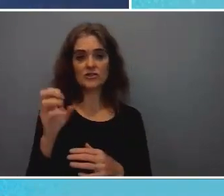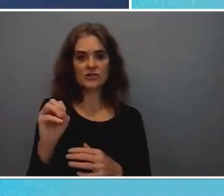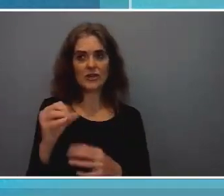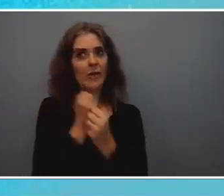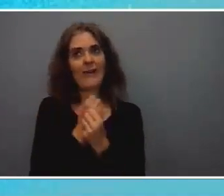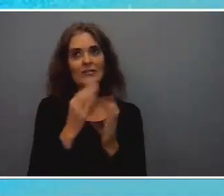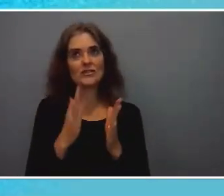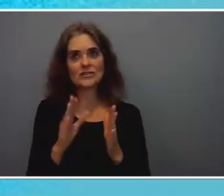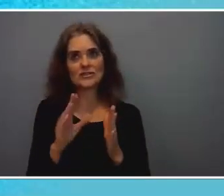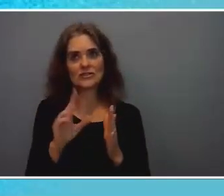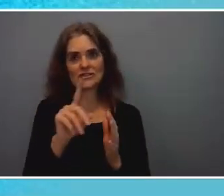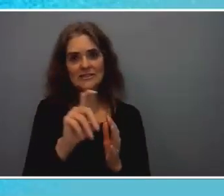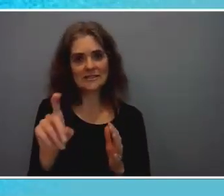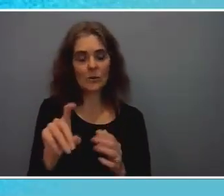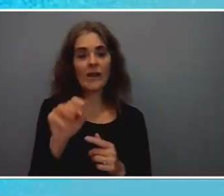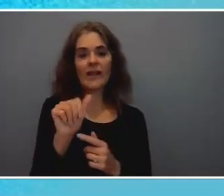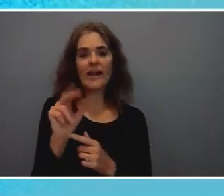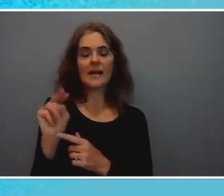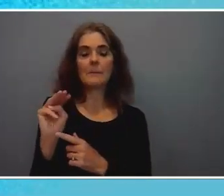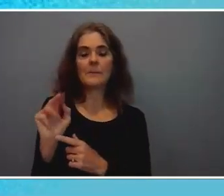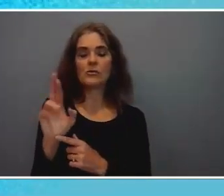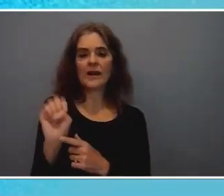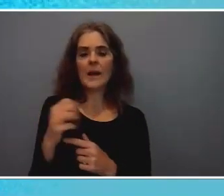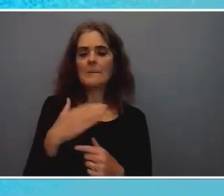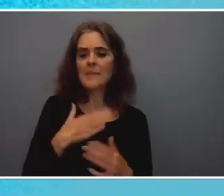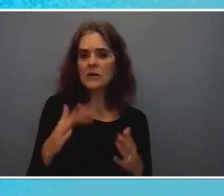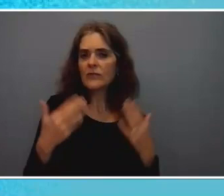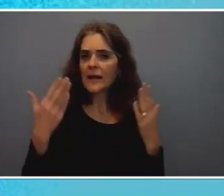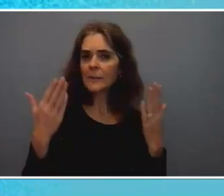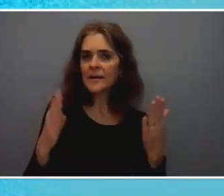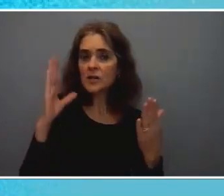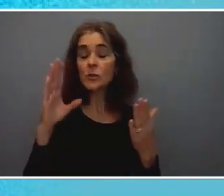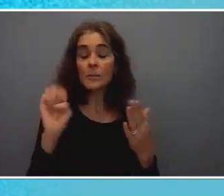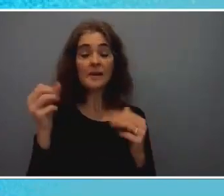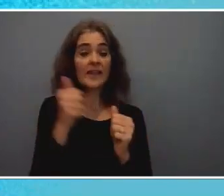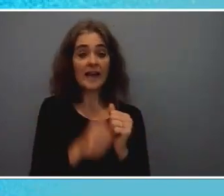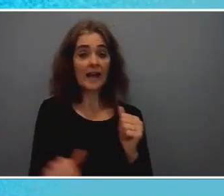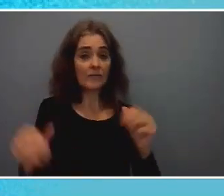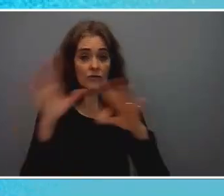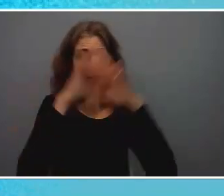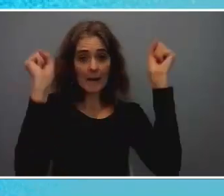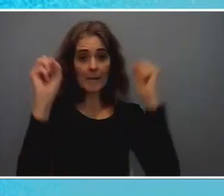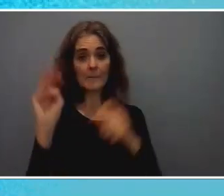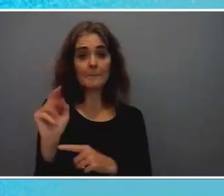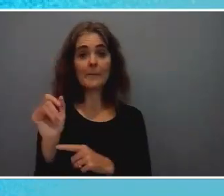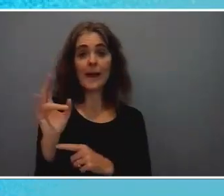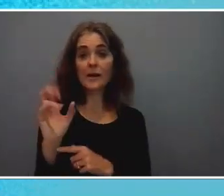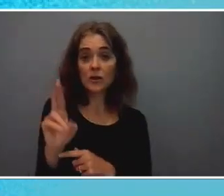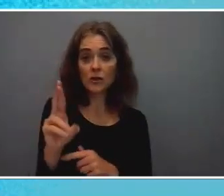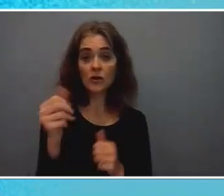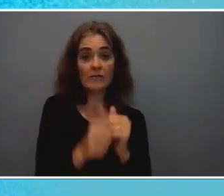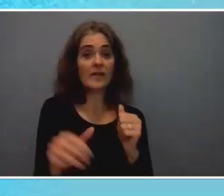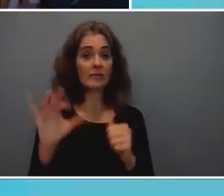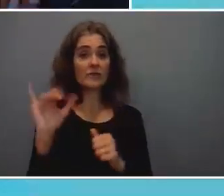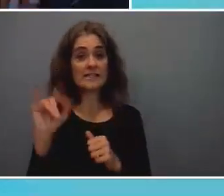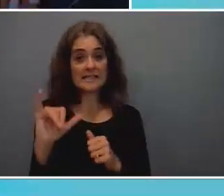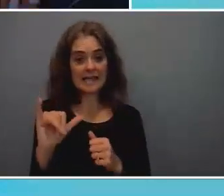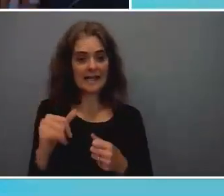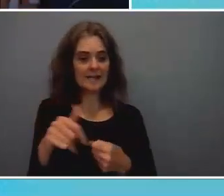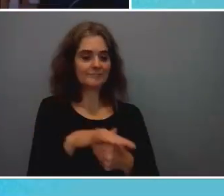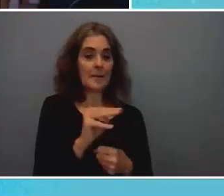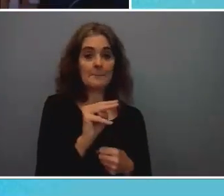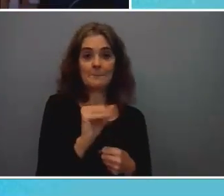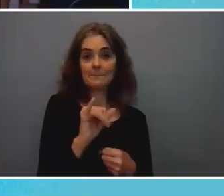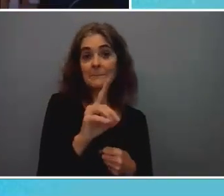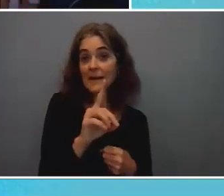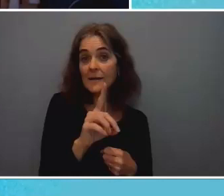so my my recommendation would be that every mayor of every city of a certain size mid-size